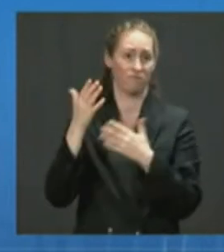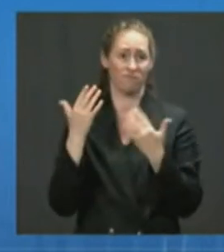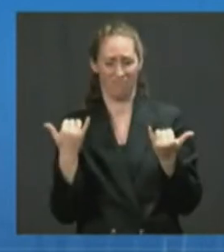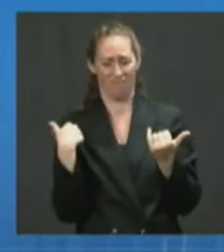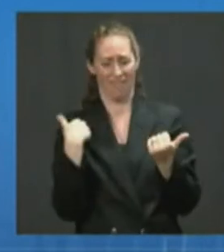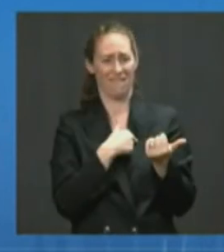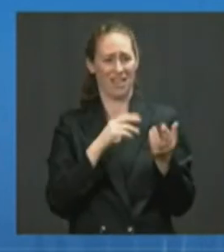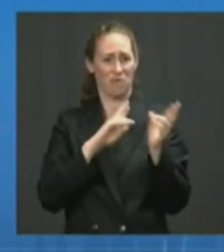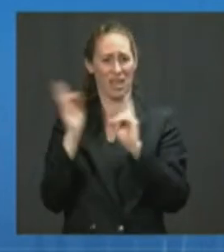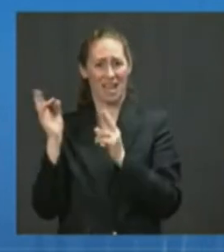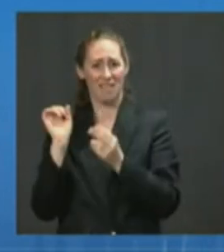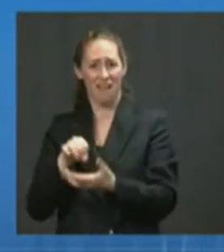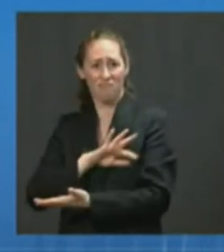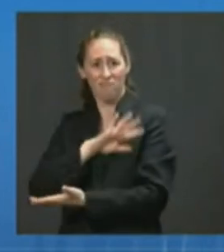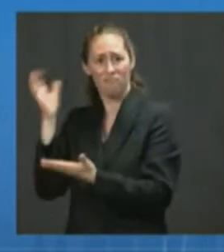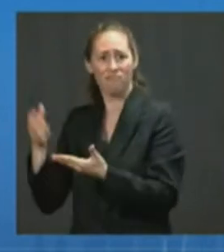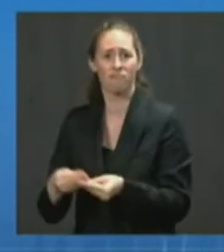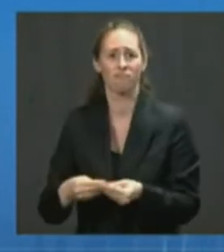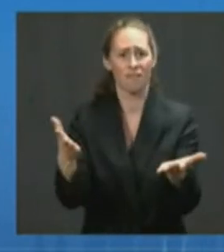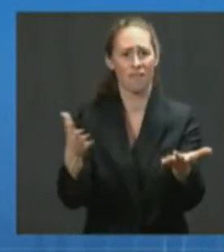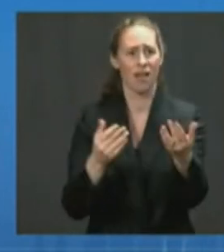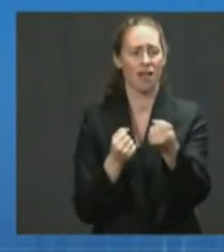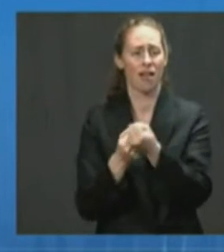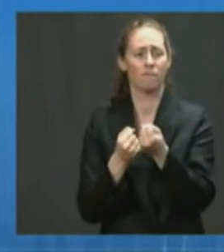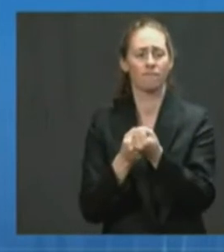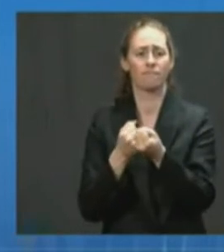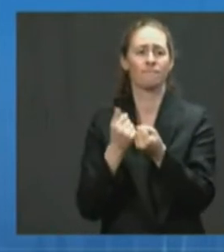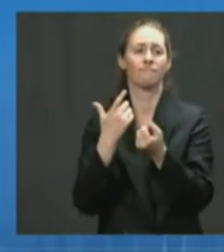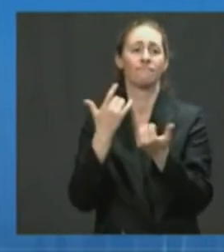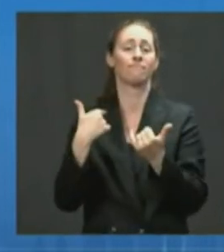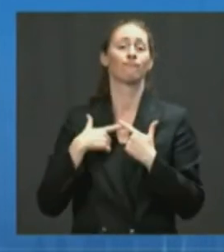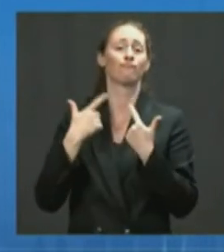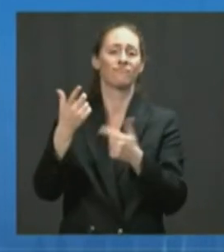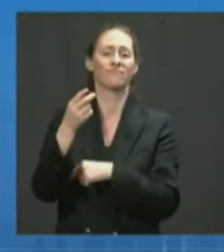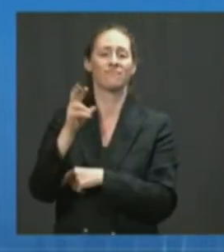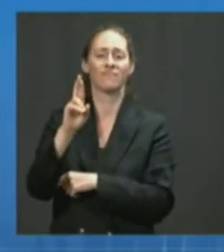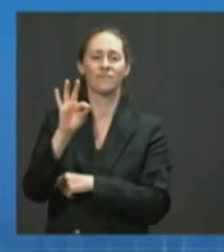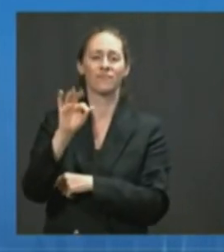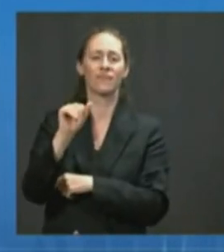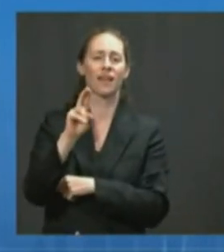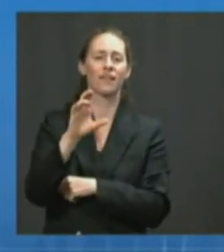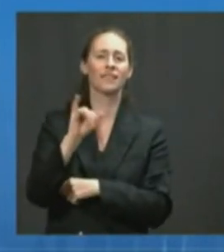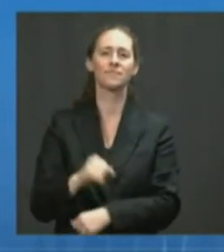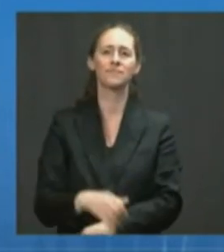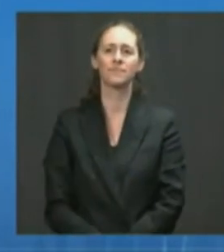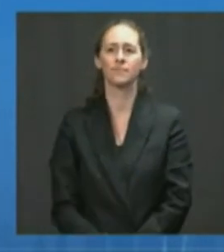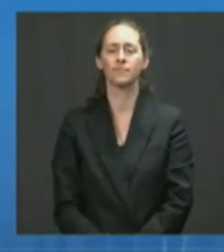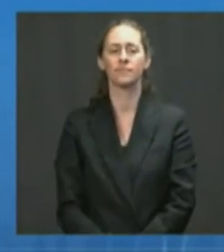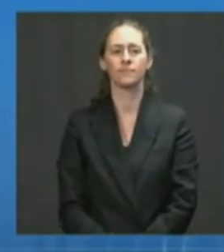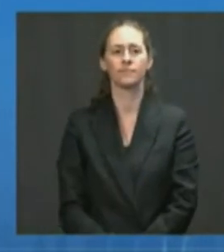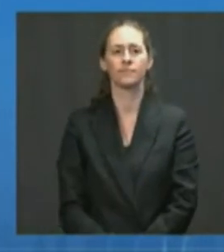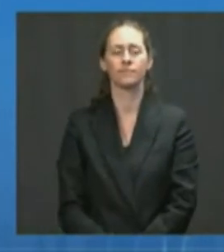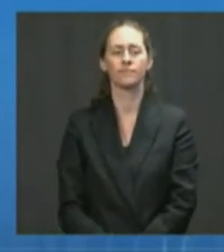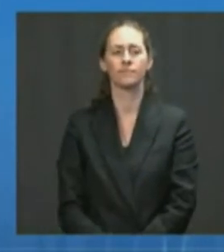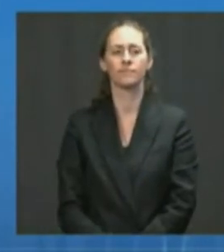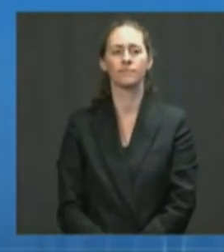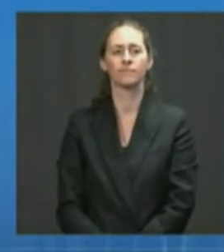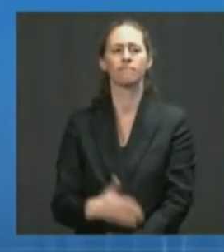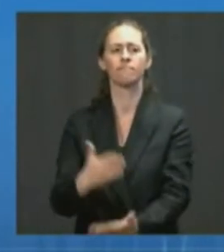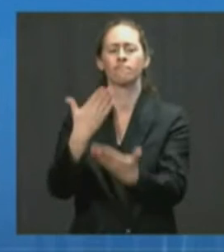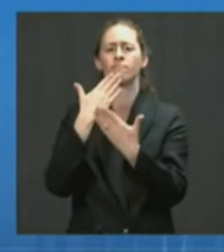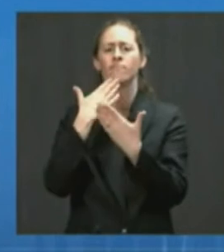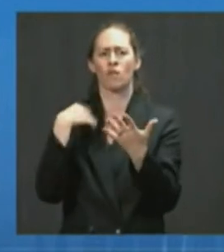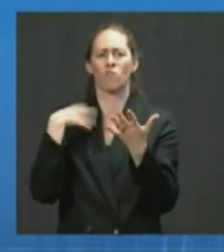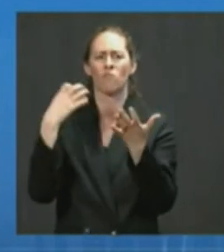With that, I will turn it over to Dr. Fauci. Thank you. Thank you much, Dr. Walensky. What I'd like to address for the next few